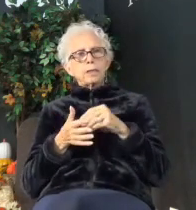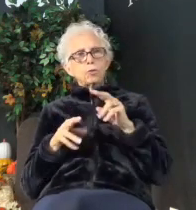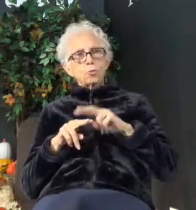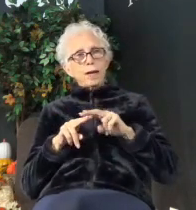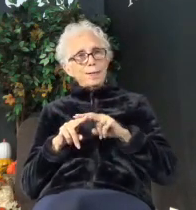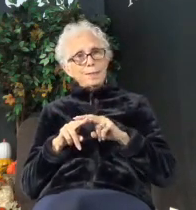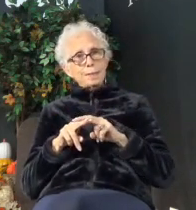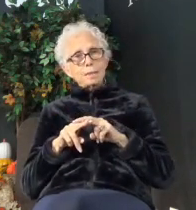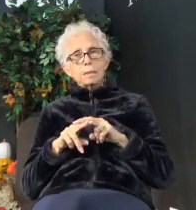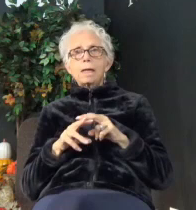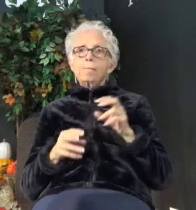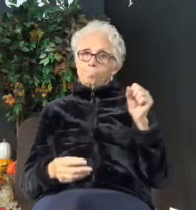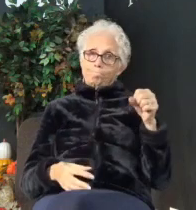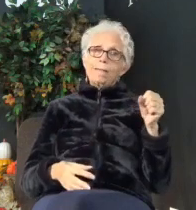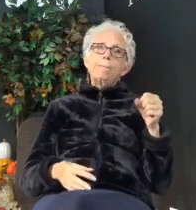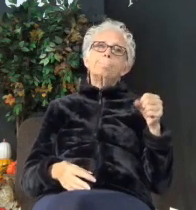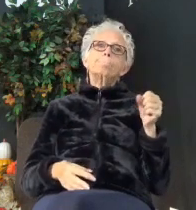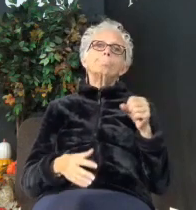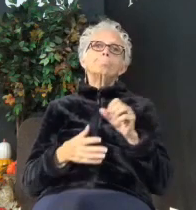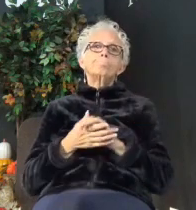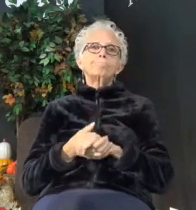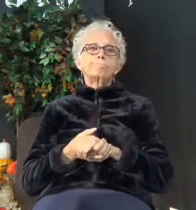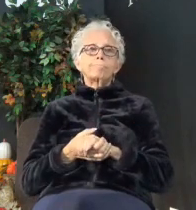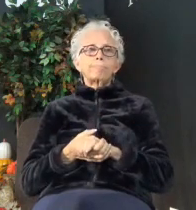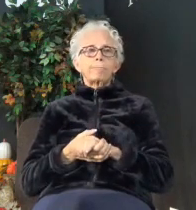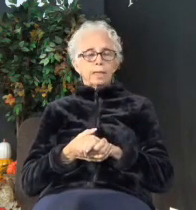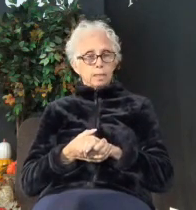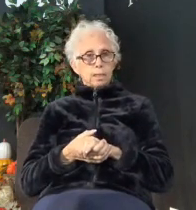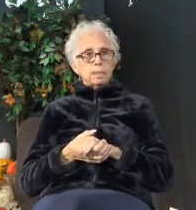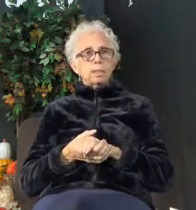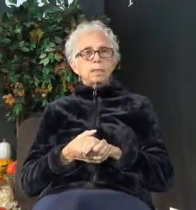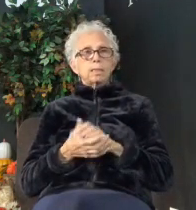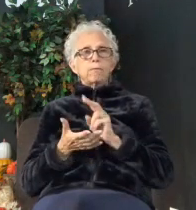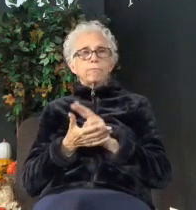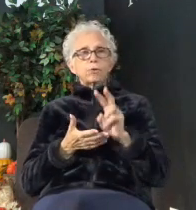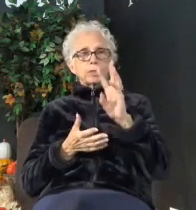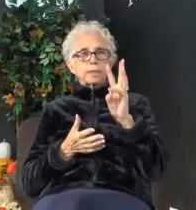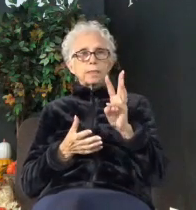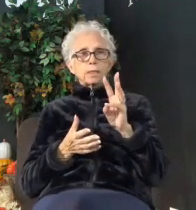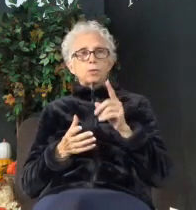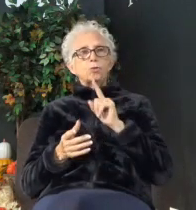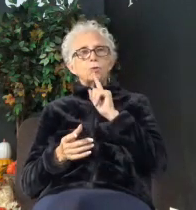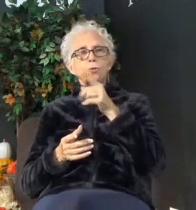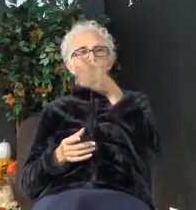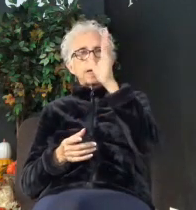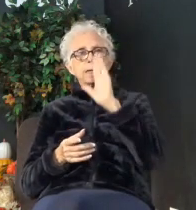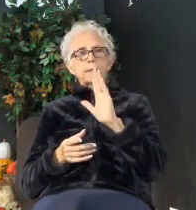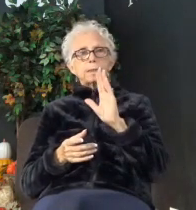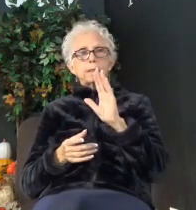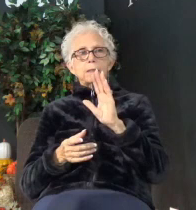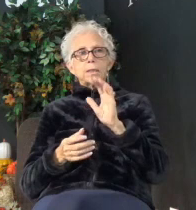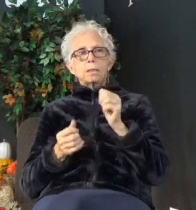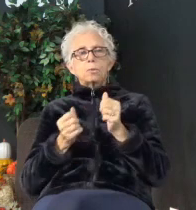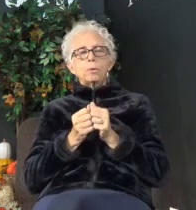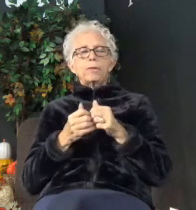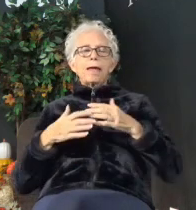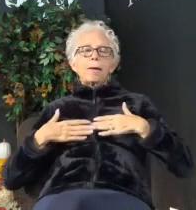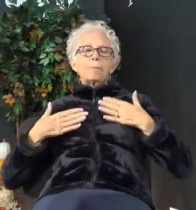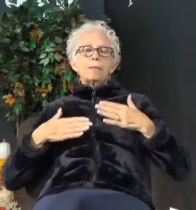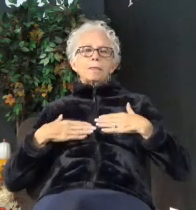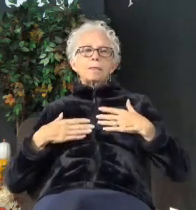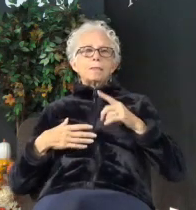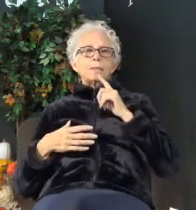And he's like, yes. Apparently he does. So verse 6, yet true godliness with contentment is